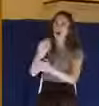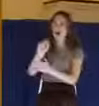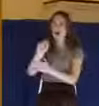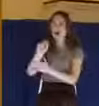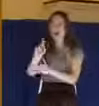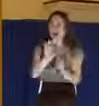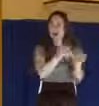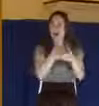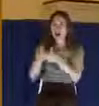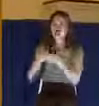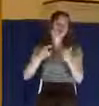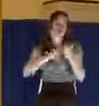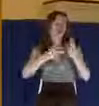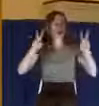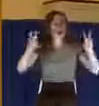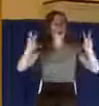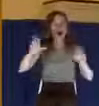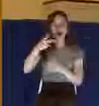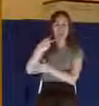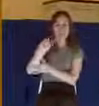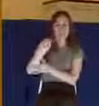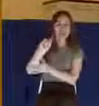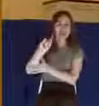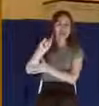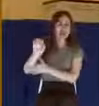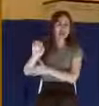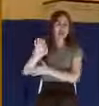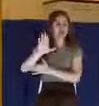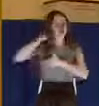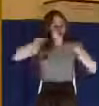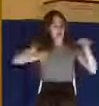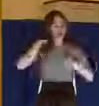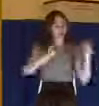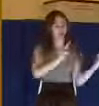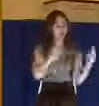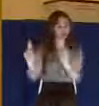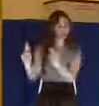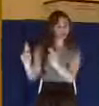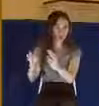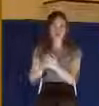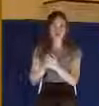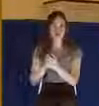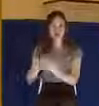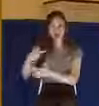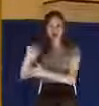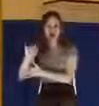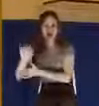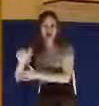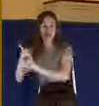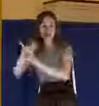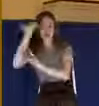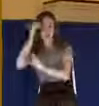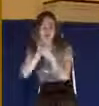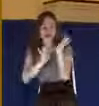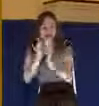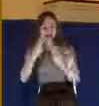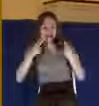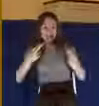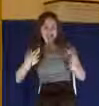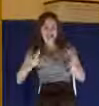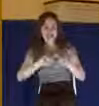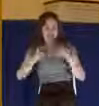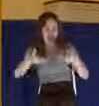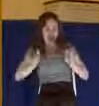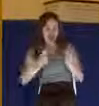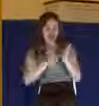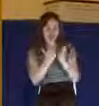Pilate's judgment hall. And you might remember that Pilate, even though he knew Jesus was innocent, allowed him to be crucified. And you know why? Because